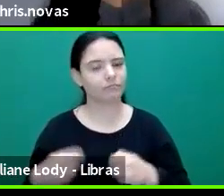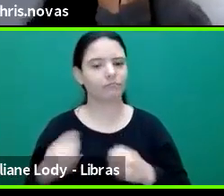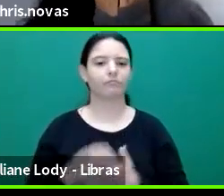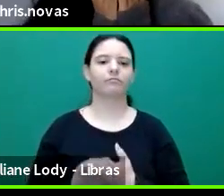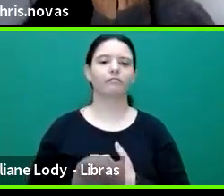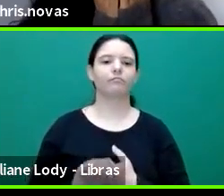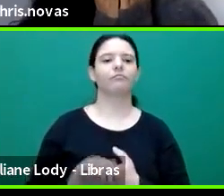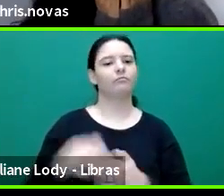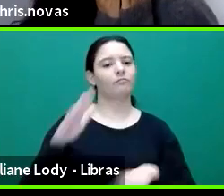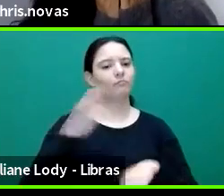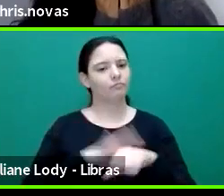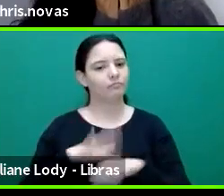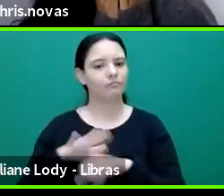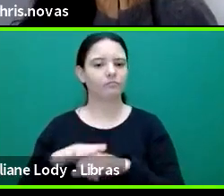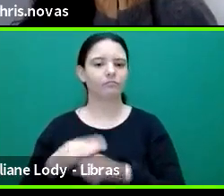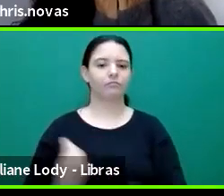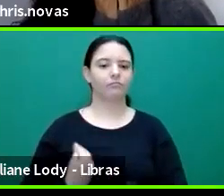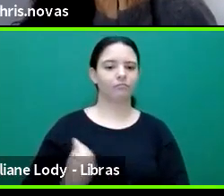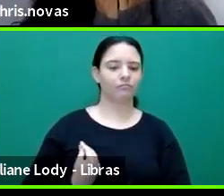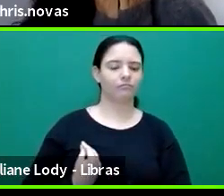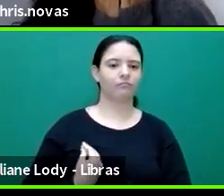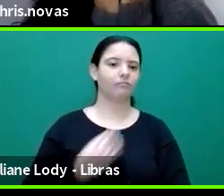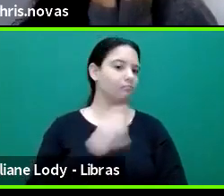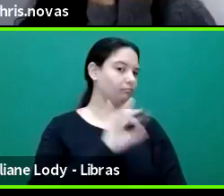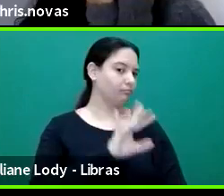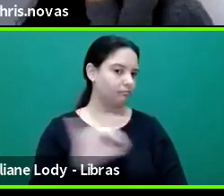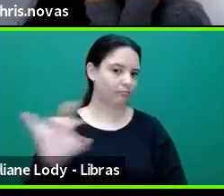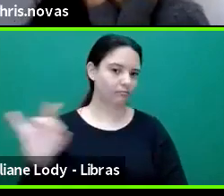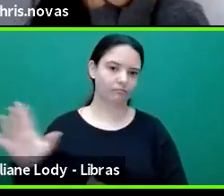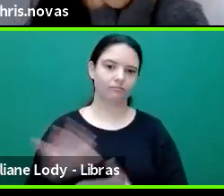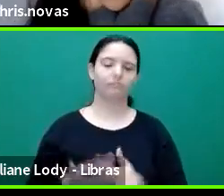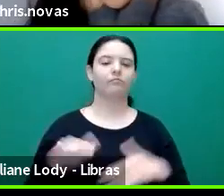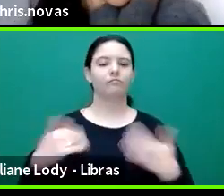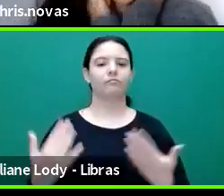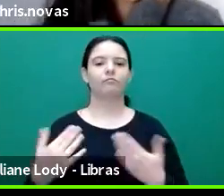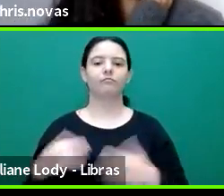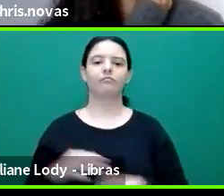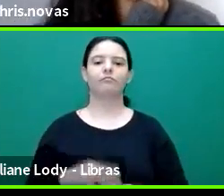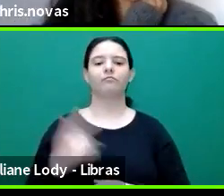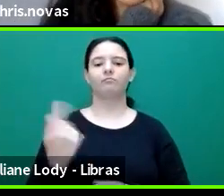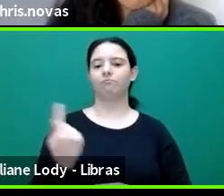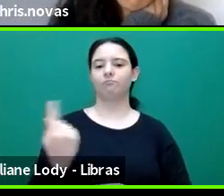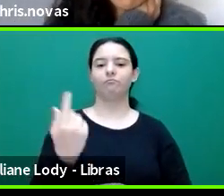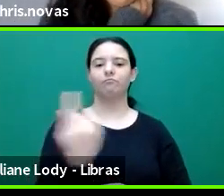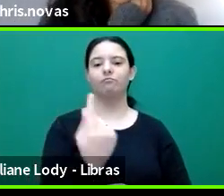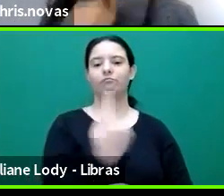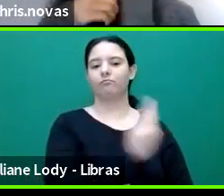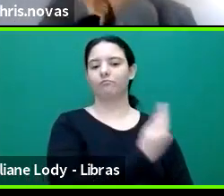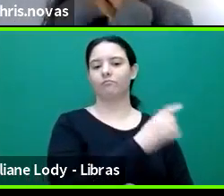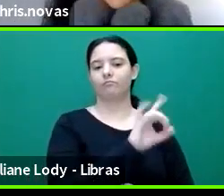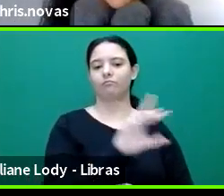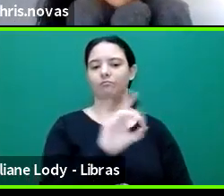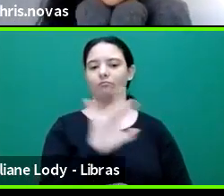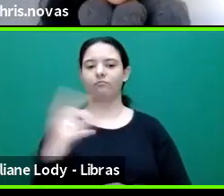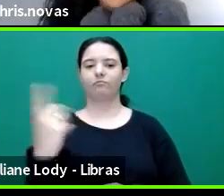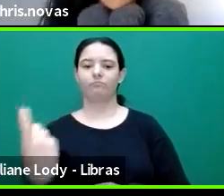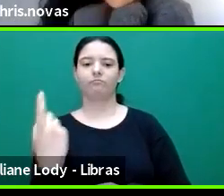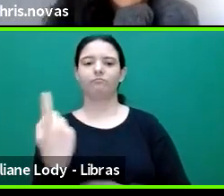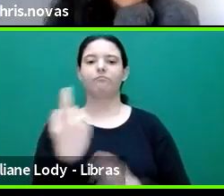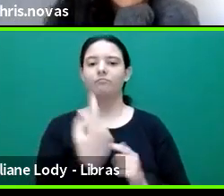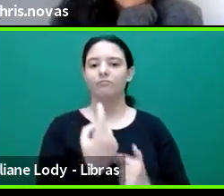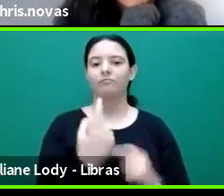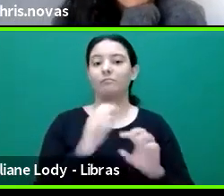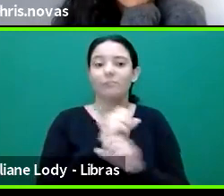becoming is never purely individual, it's always social, it's always historical. But, you know, Nora was watching